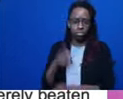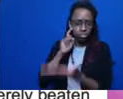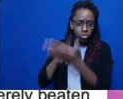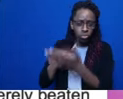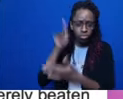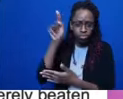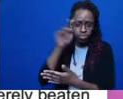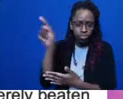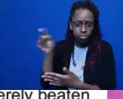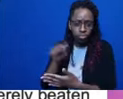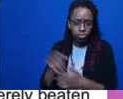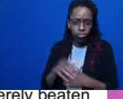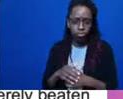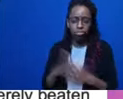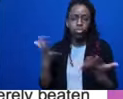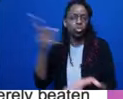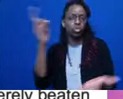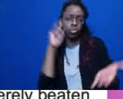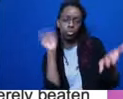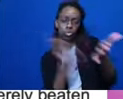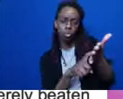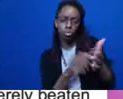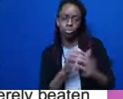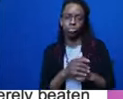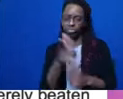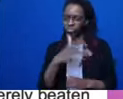Feel free to drop in the chat your thoughts. Feel happened here?